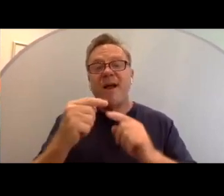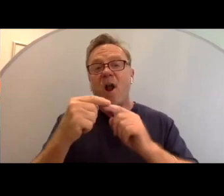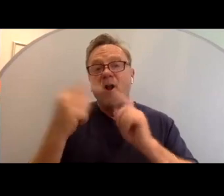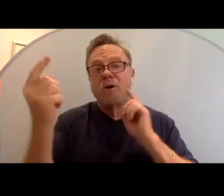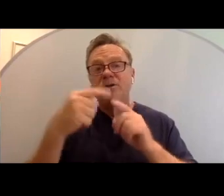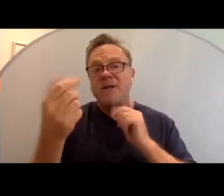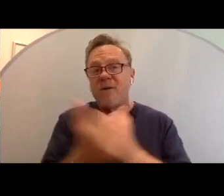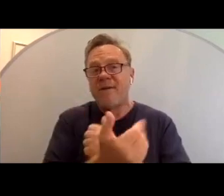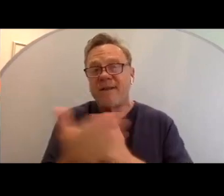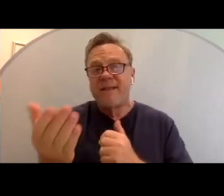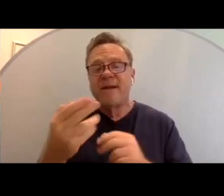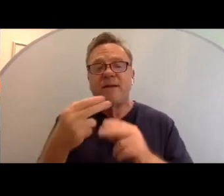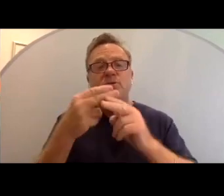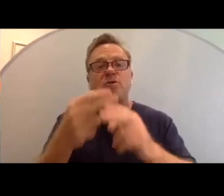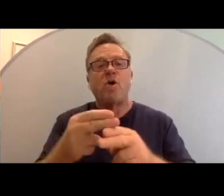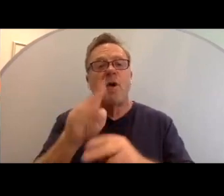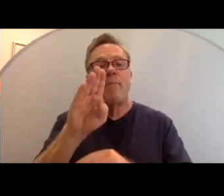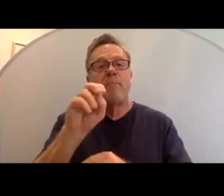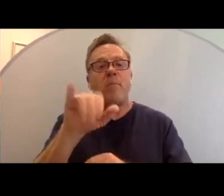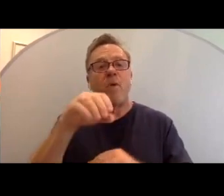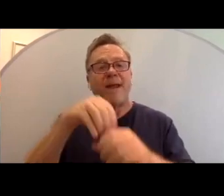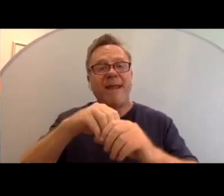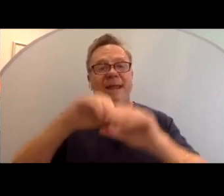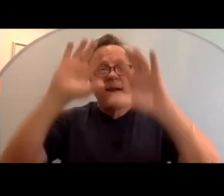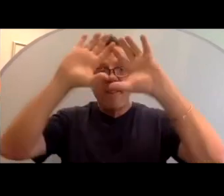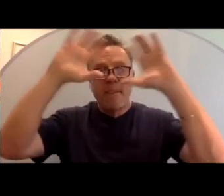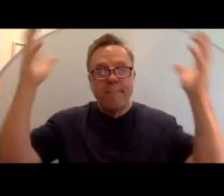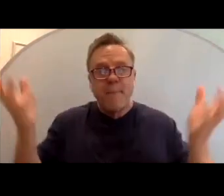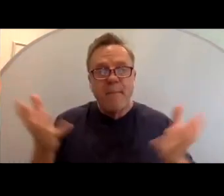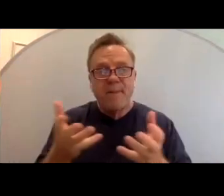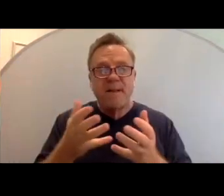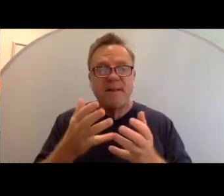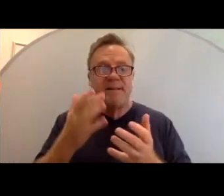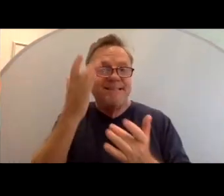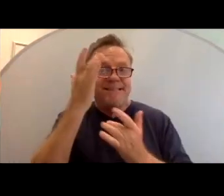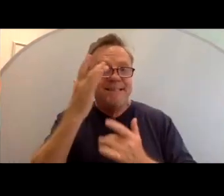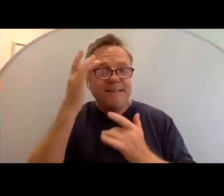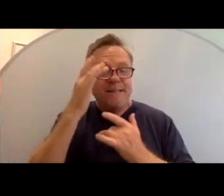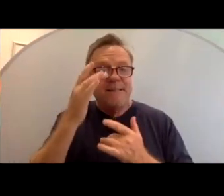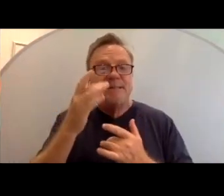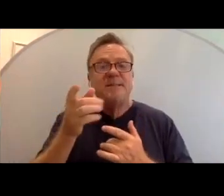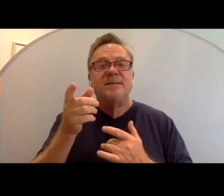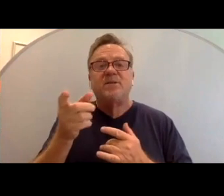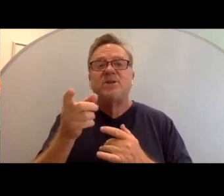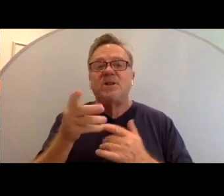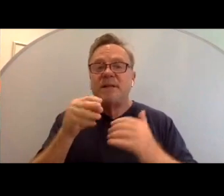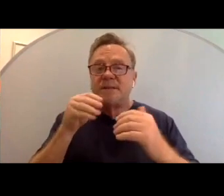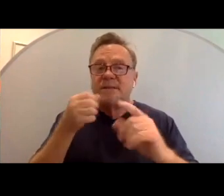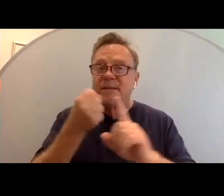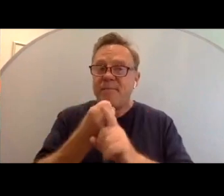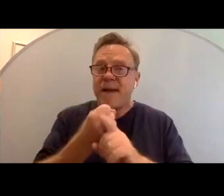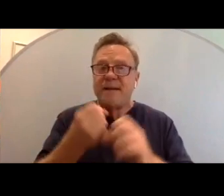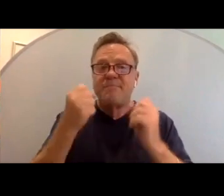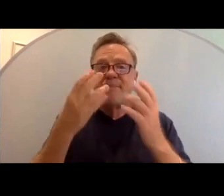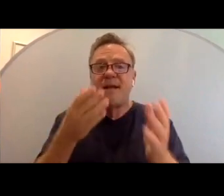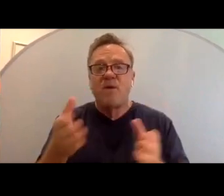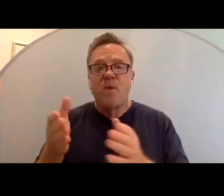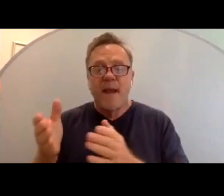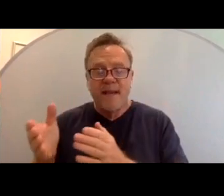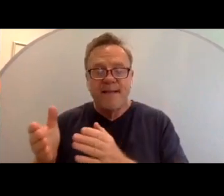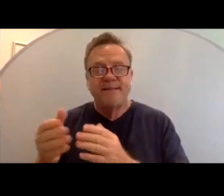known as boy in the bubble disease. And she is impacted in a number of ways. And